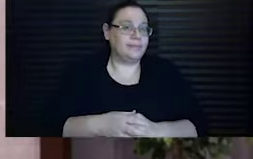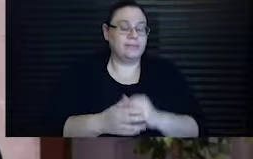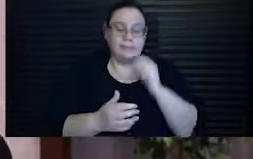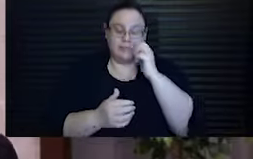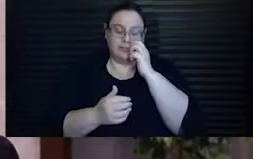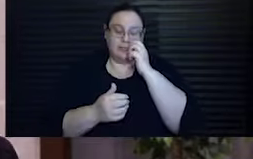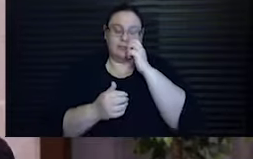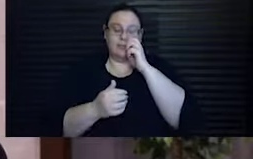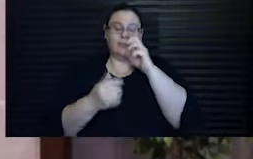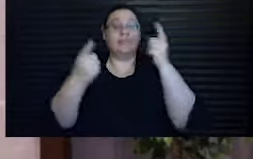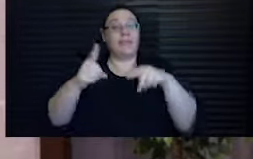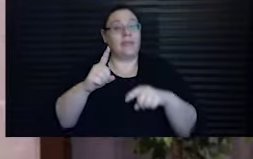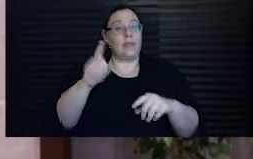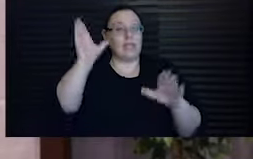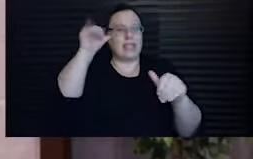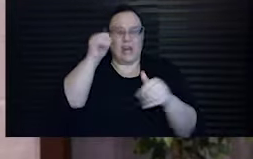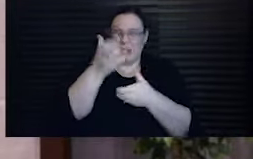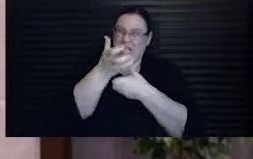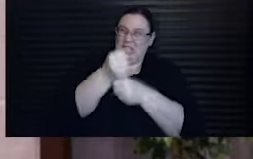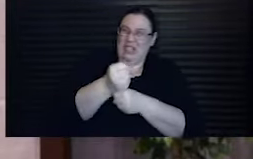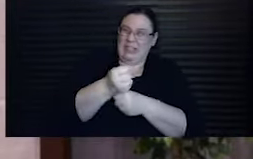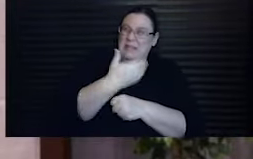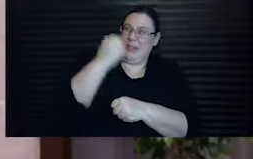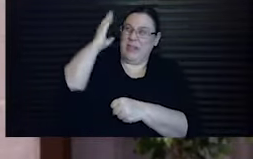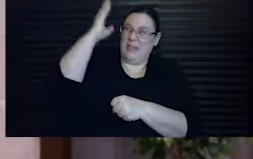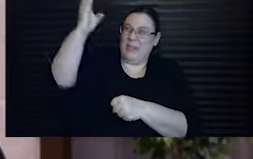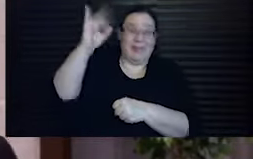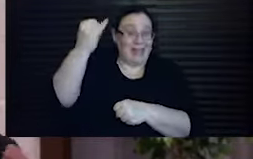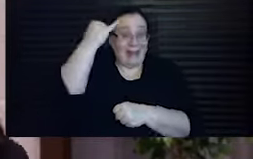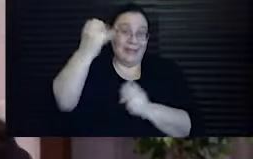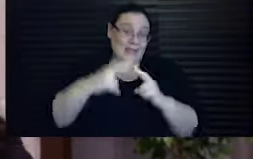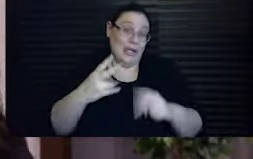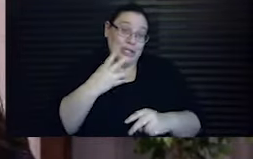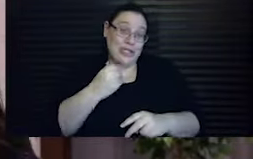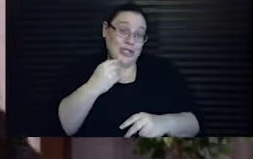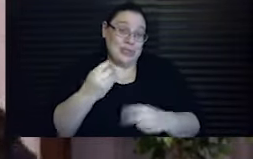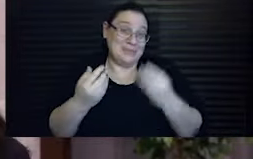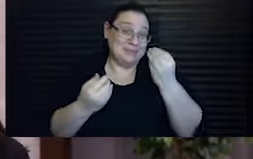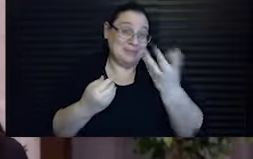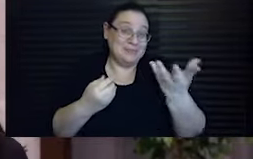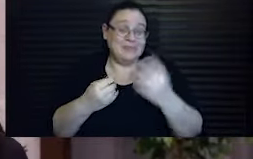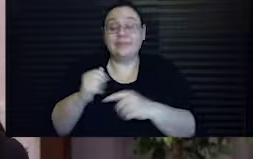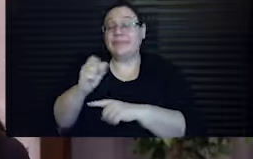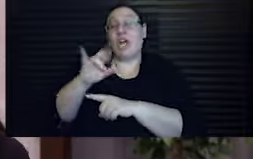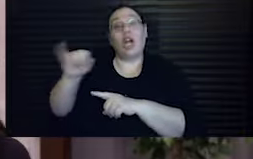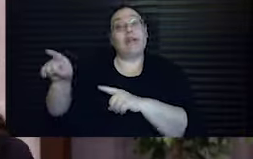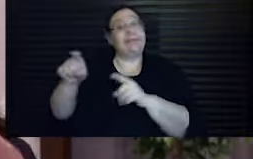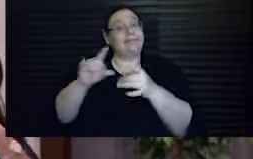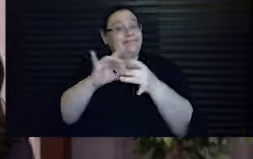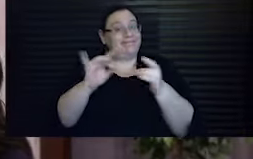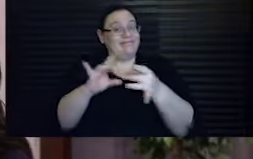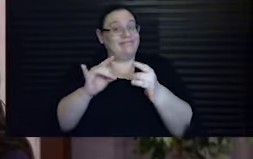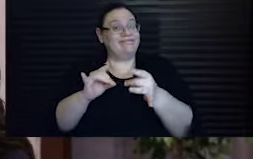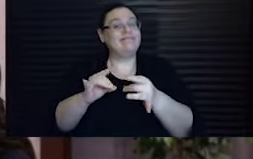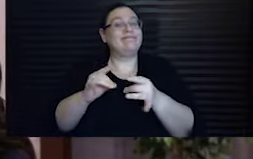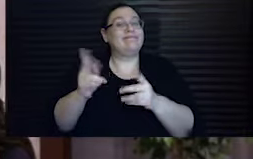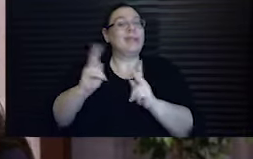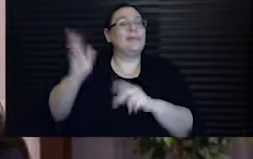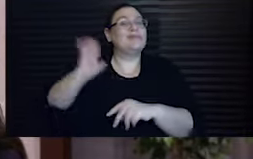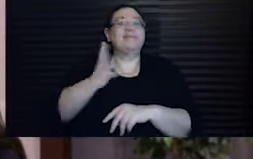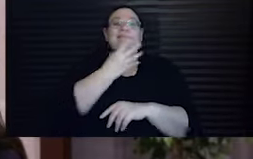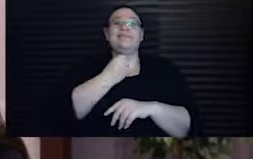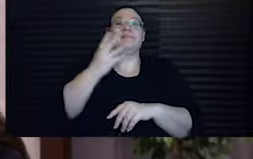trusting in a better future is actually very Jewish, as Ari reminds us that as the Israelites